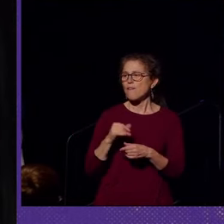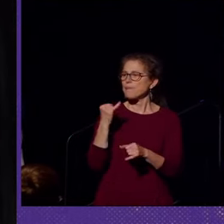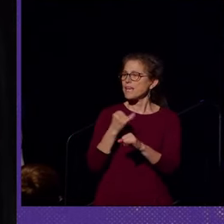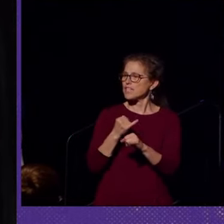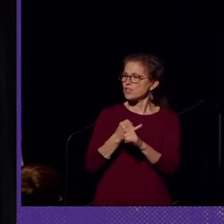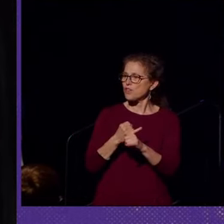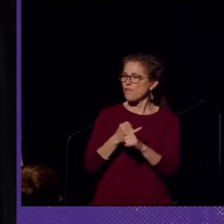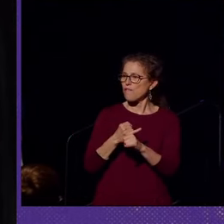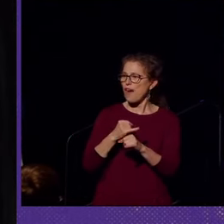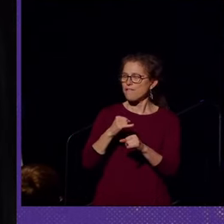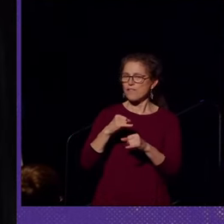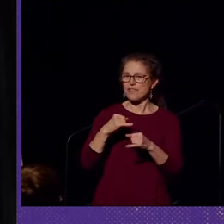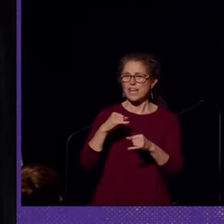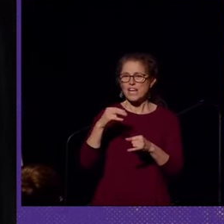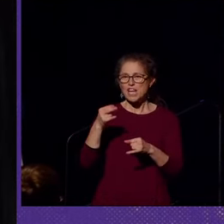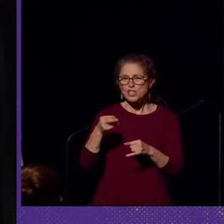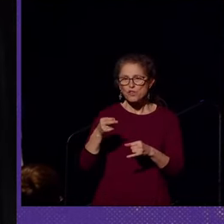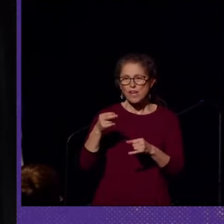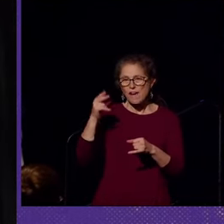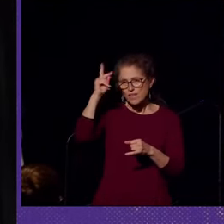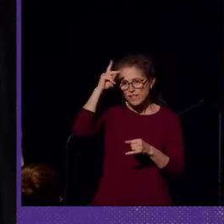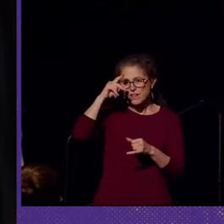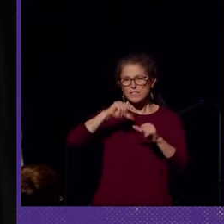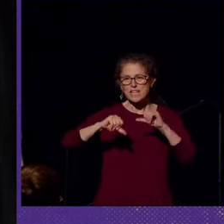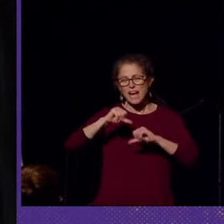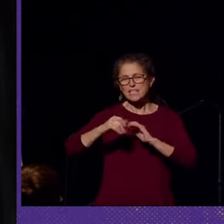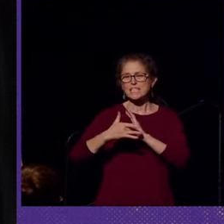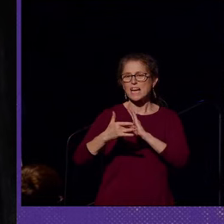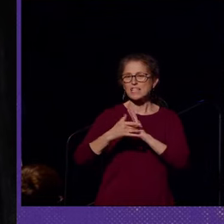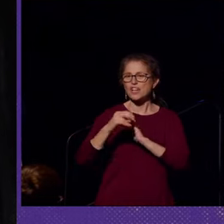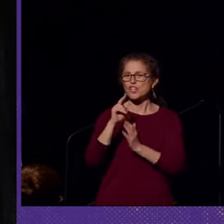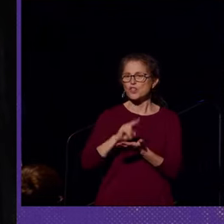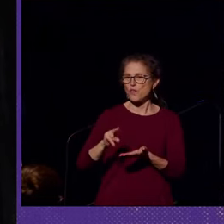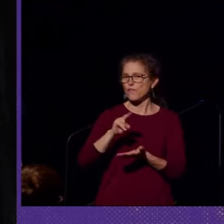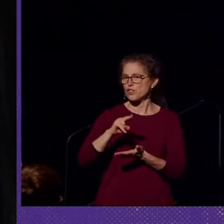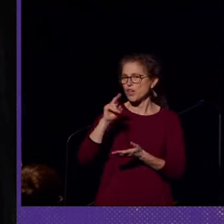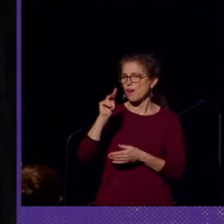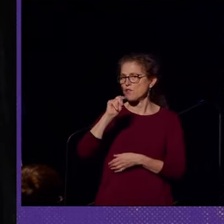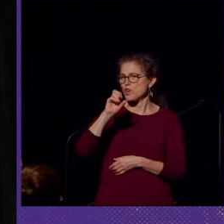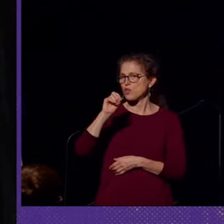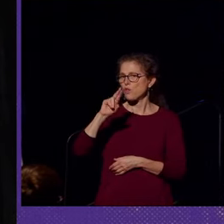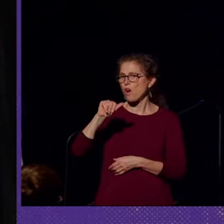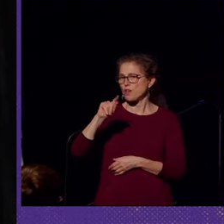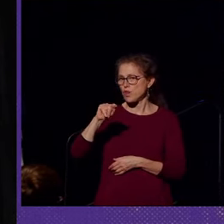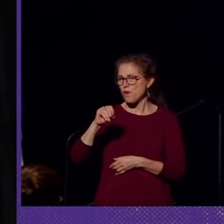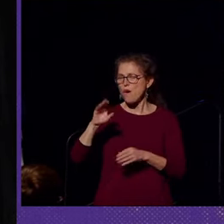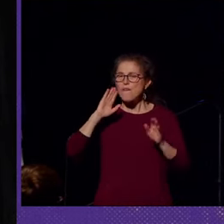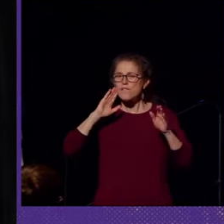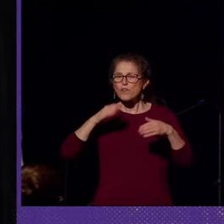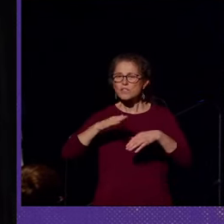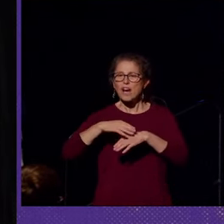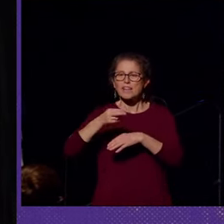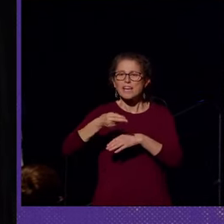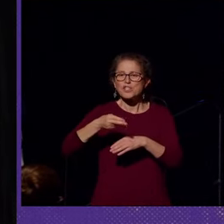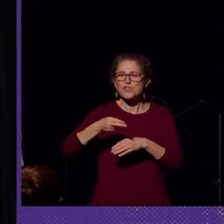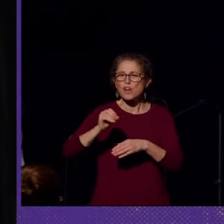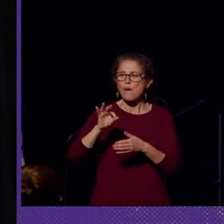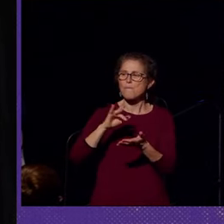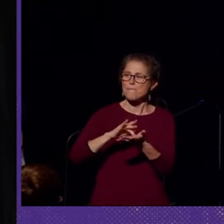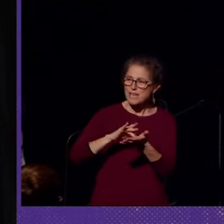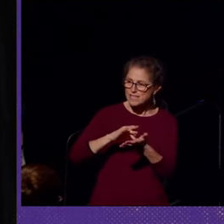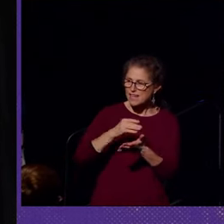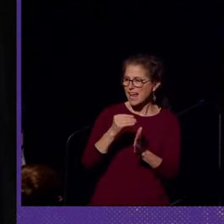the History and Philosophy of Science and Technology at the University of Toronto, focusing on the history of medicine and